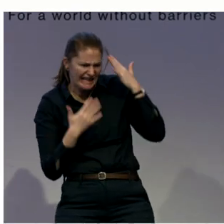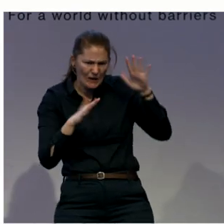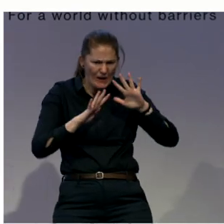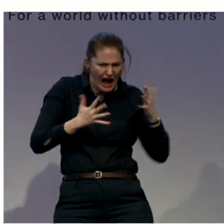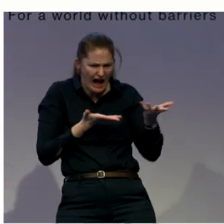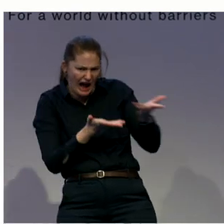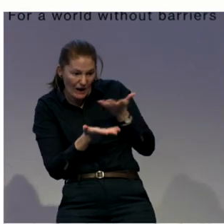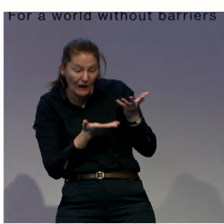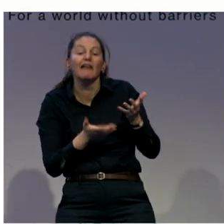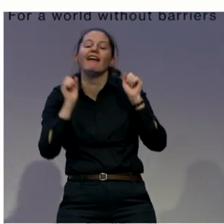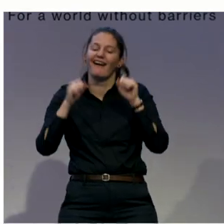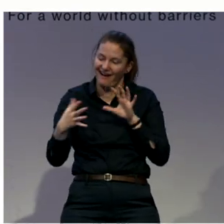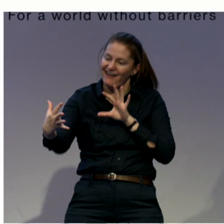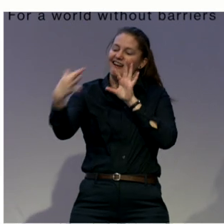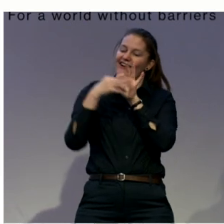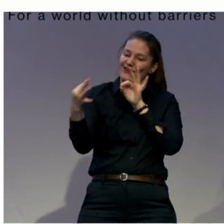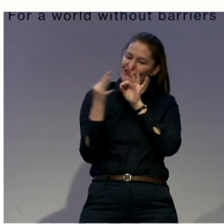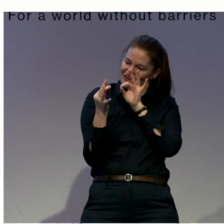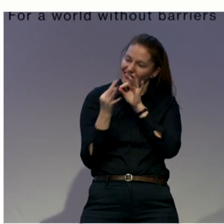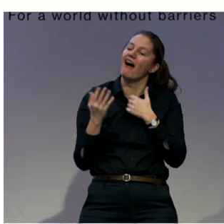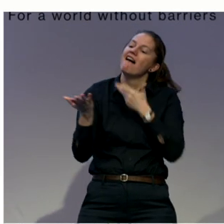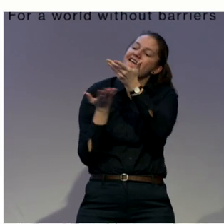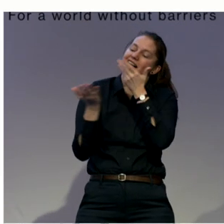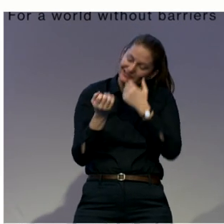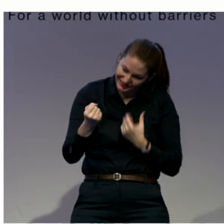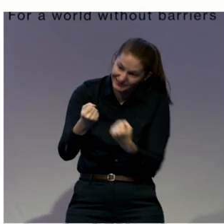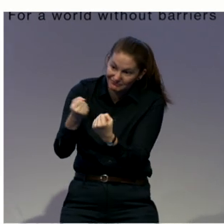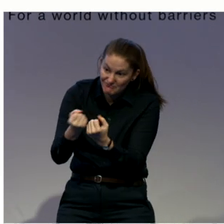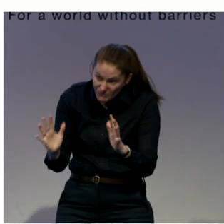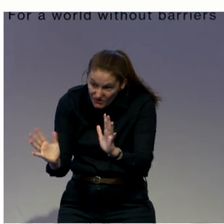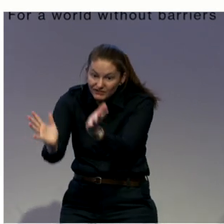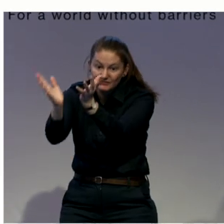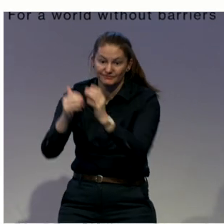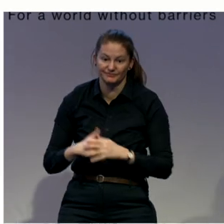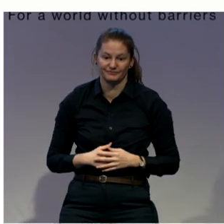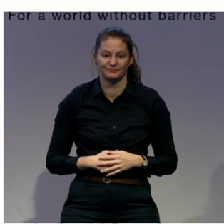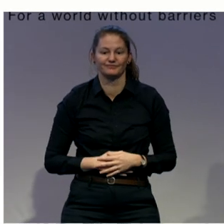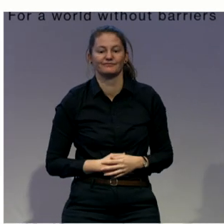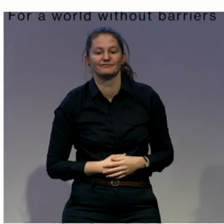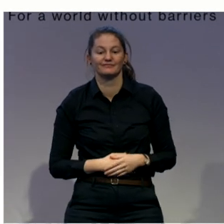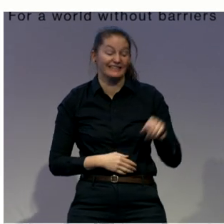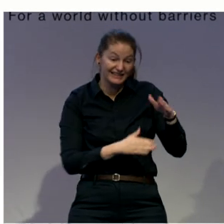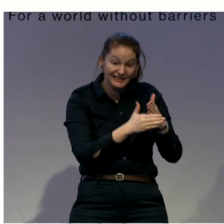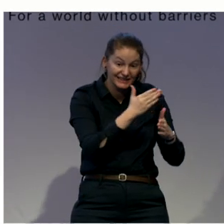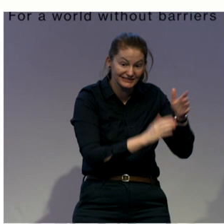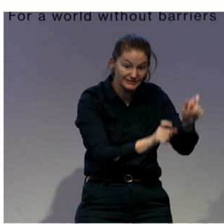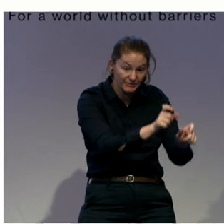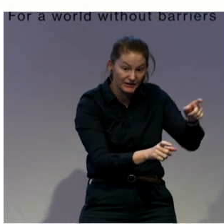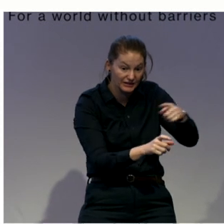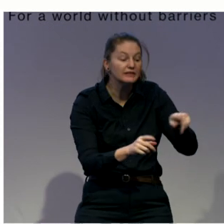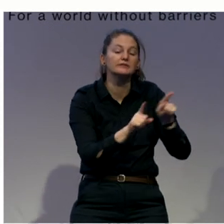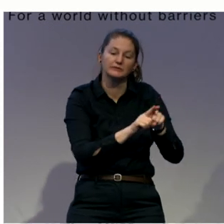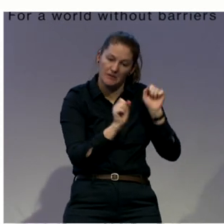We also provide information and referral services to people with disabilities directly, and their families and supporters.